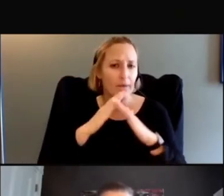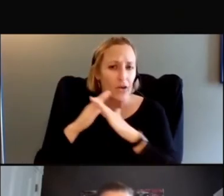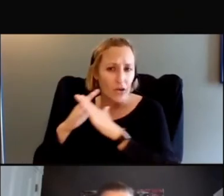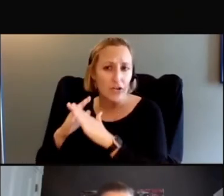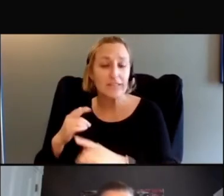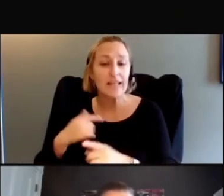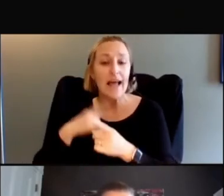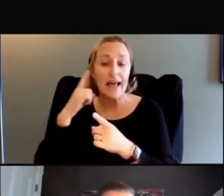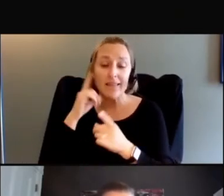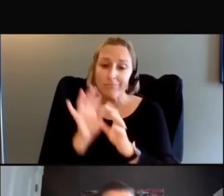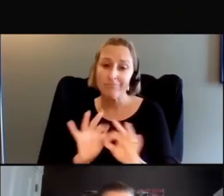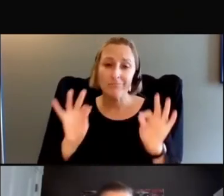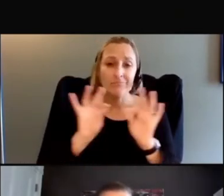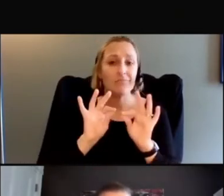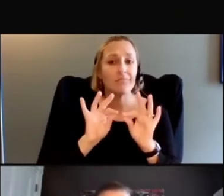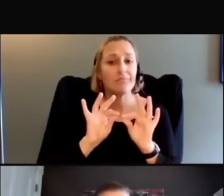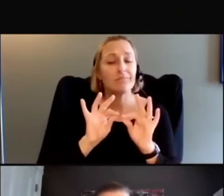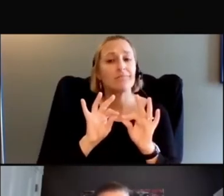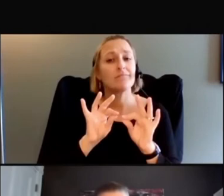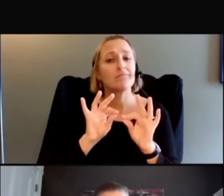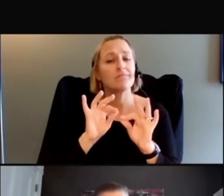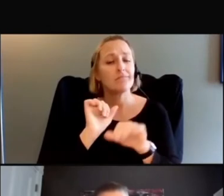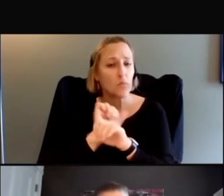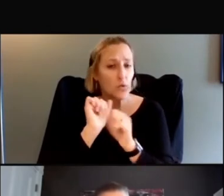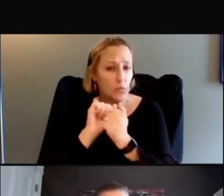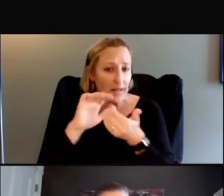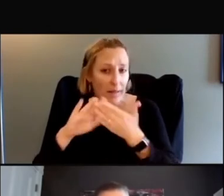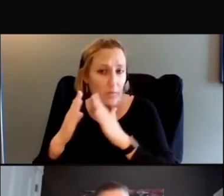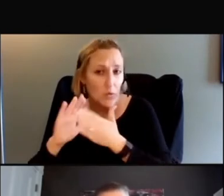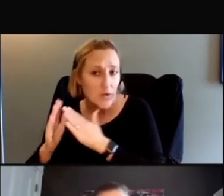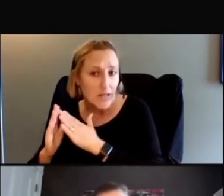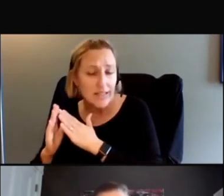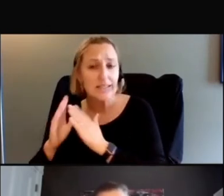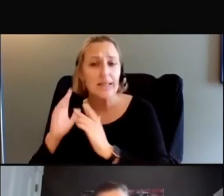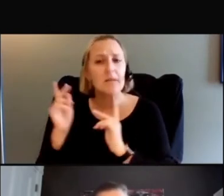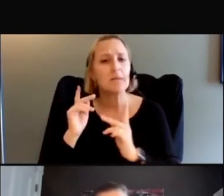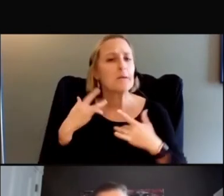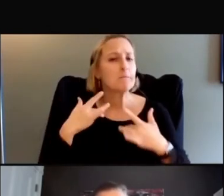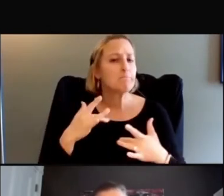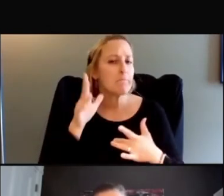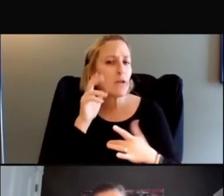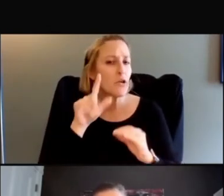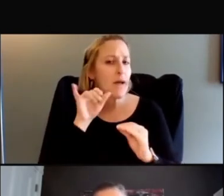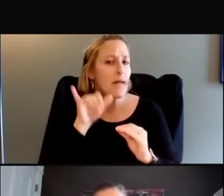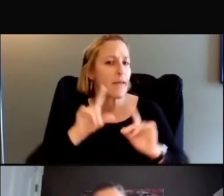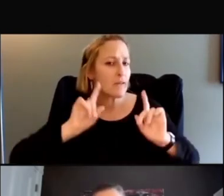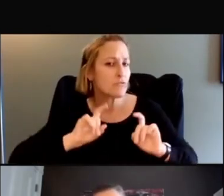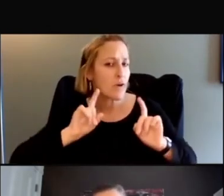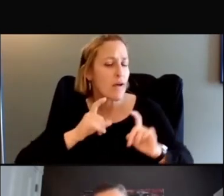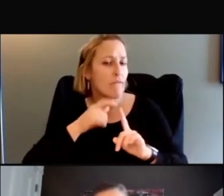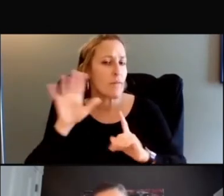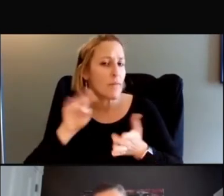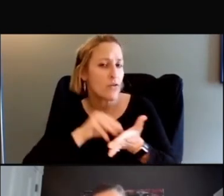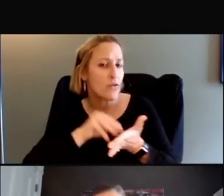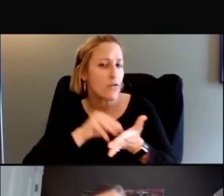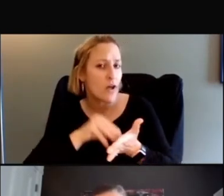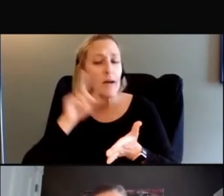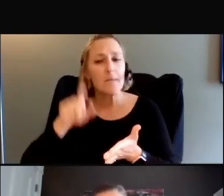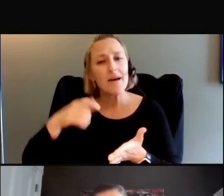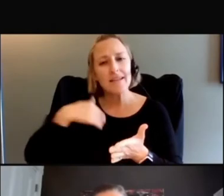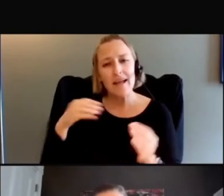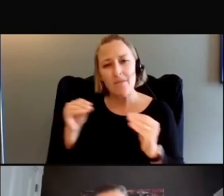communities. The patients are typically hearing about a trial from their physicians, so we have to get more community-based physicians